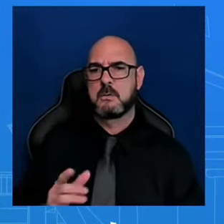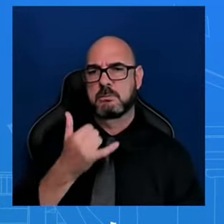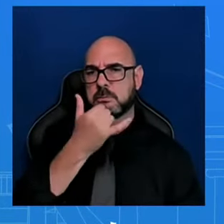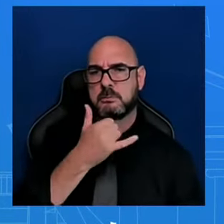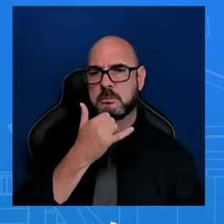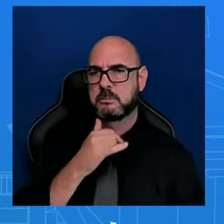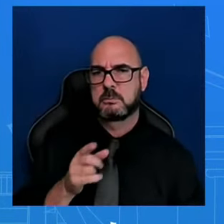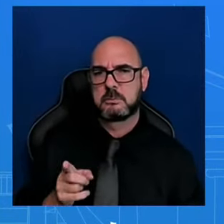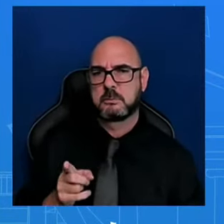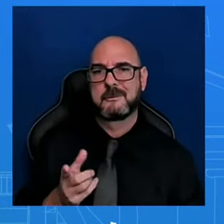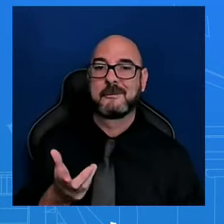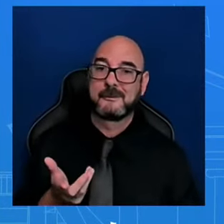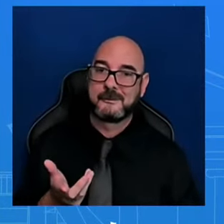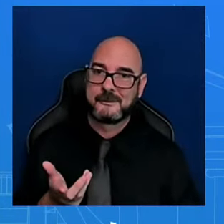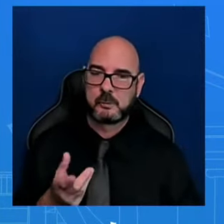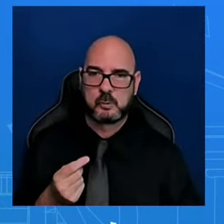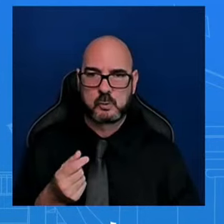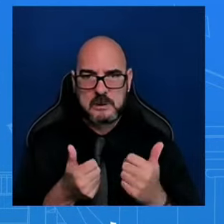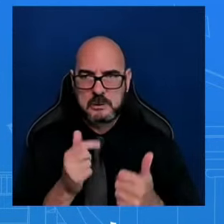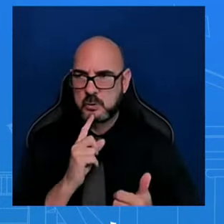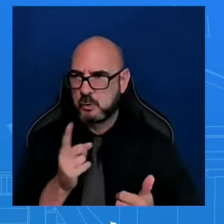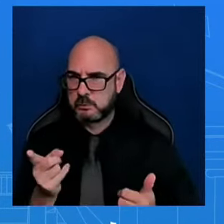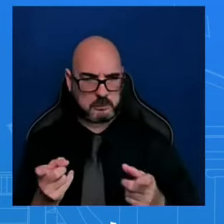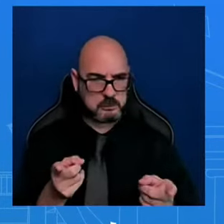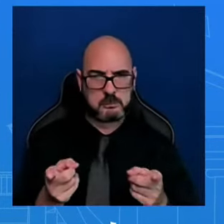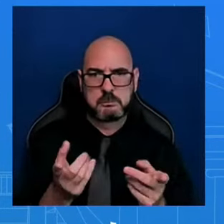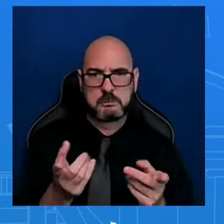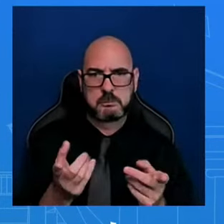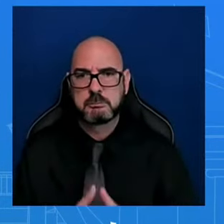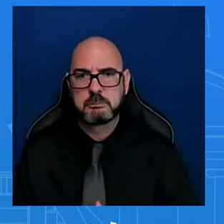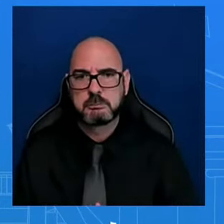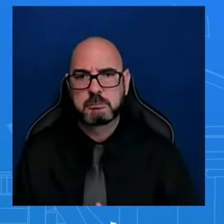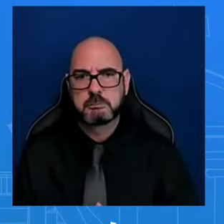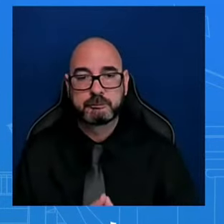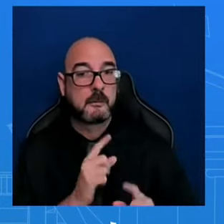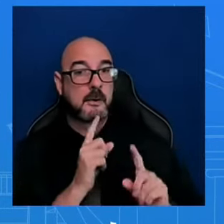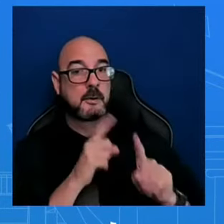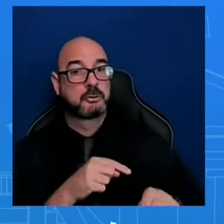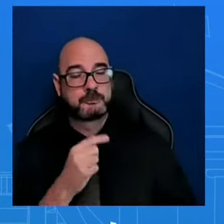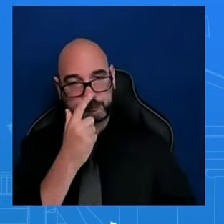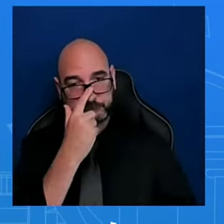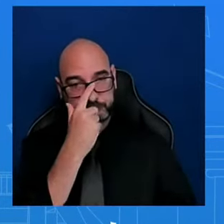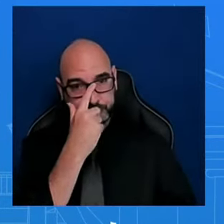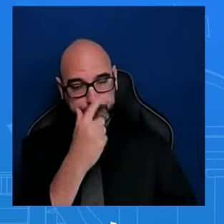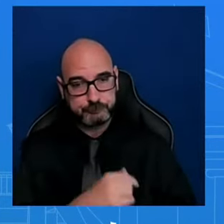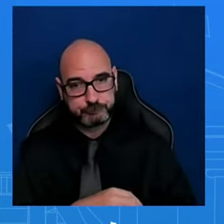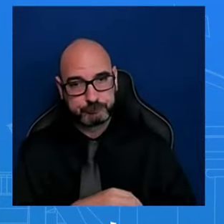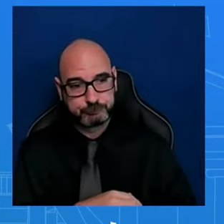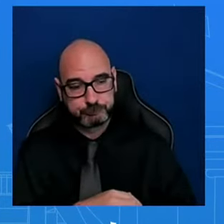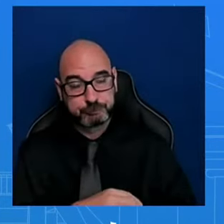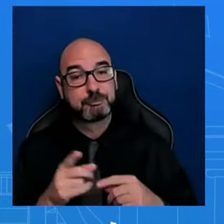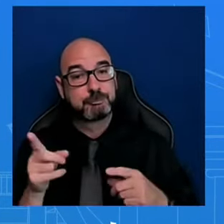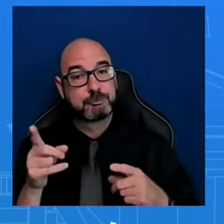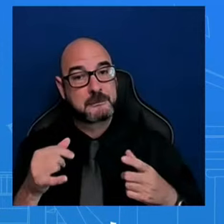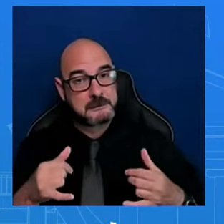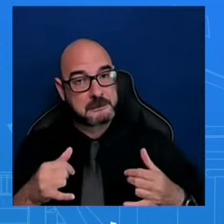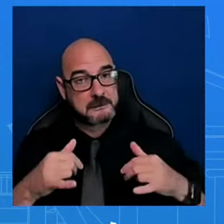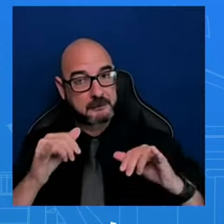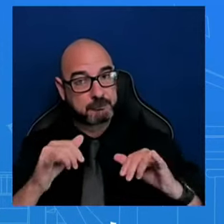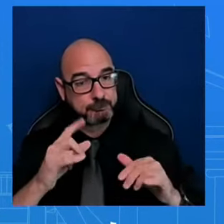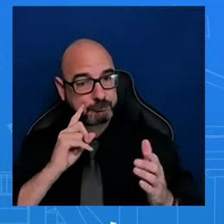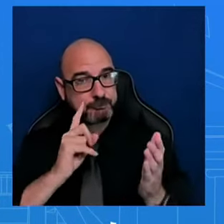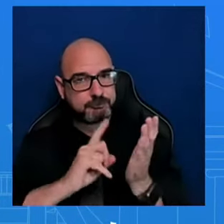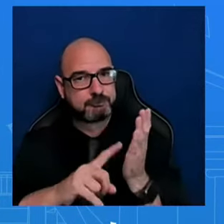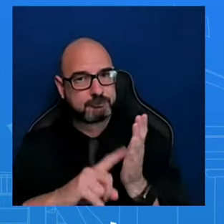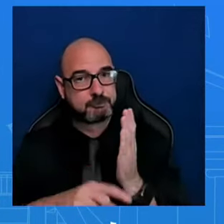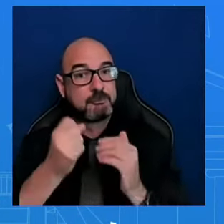And we certainly, I think we all can understand how heartbroken Chef Jose Andres is at this moment. We